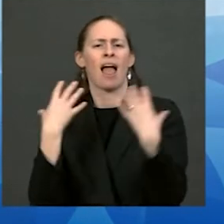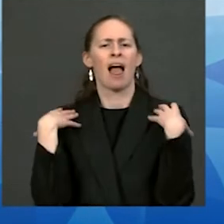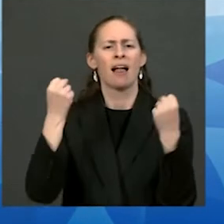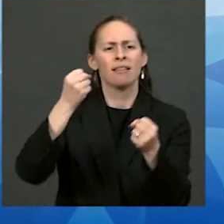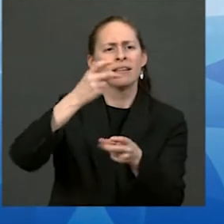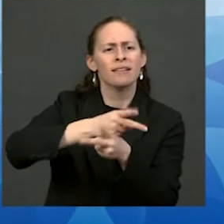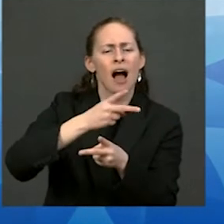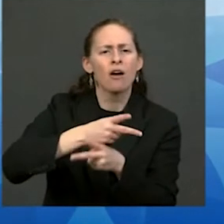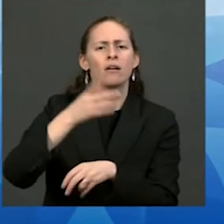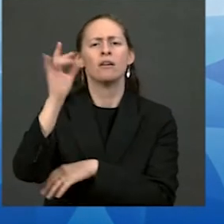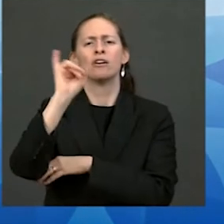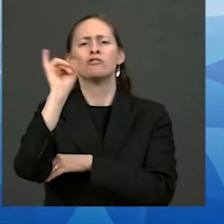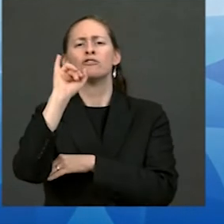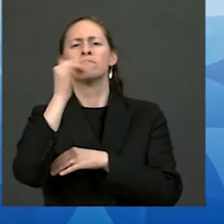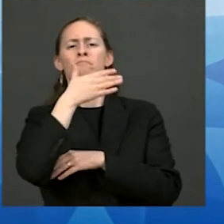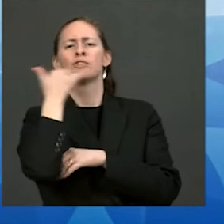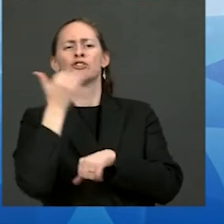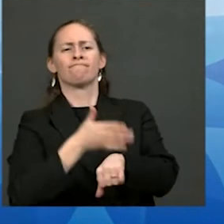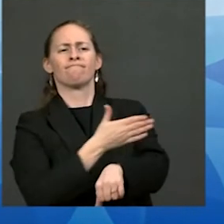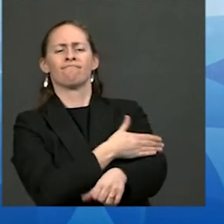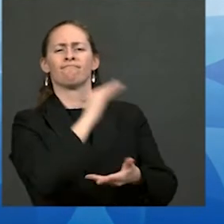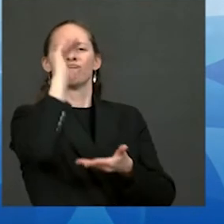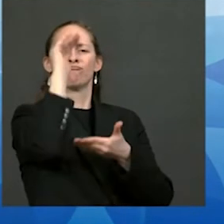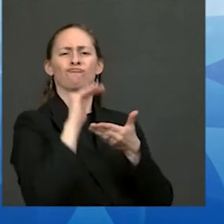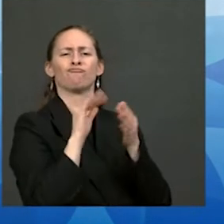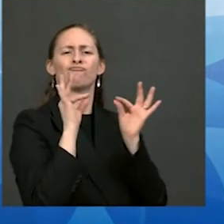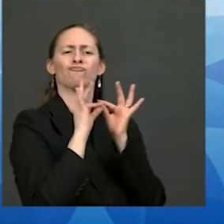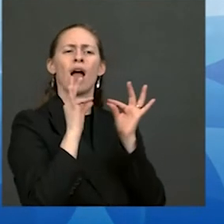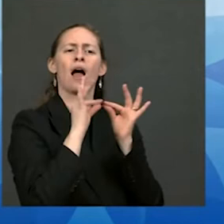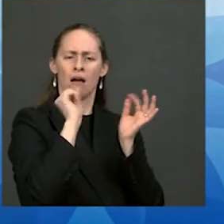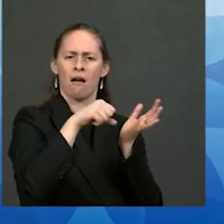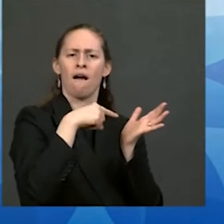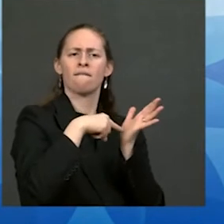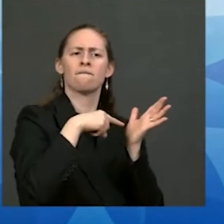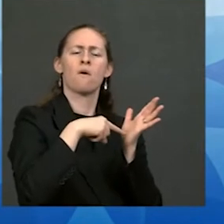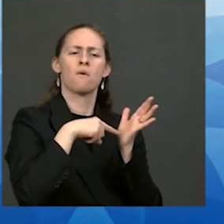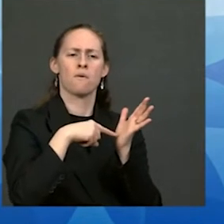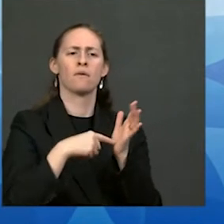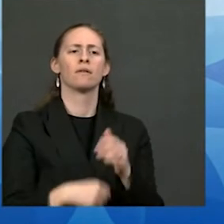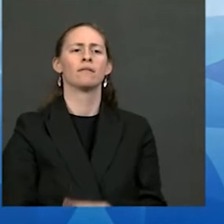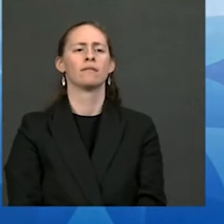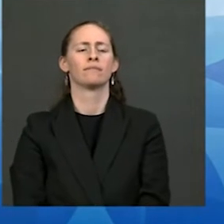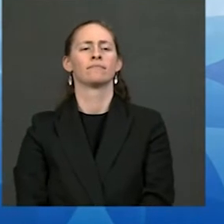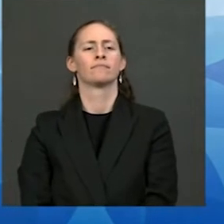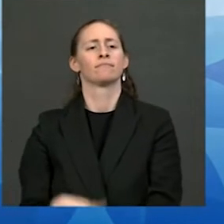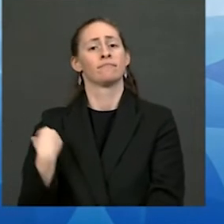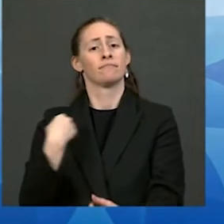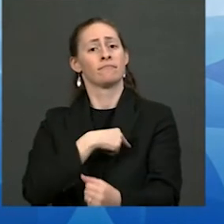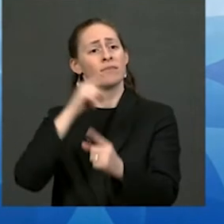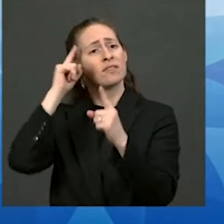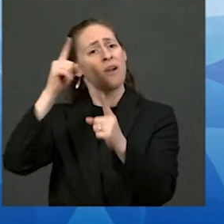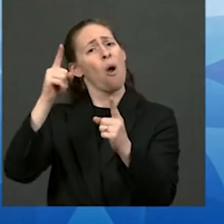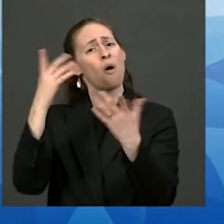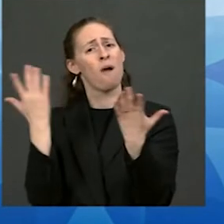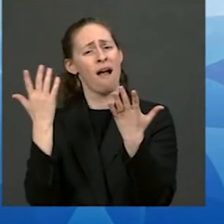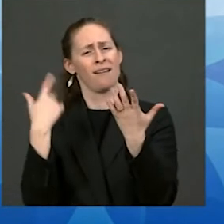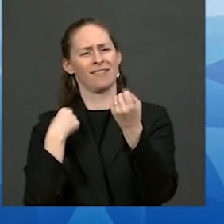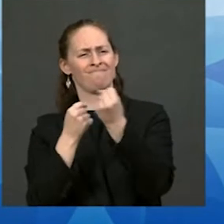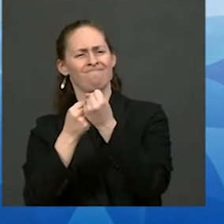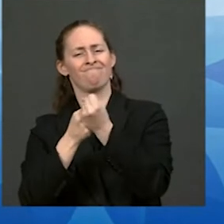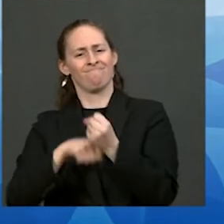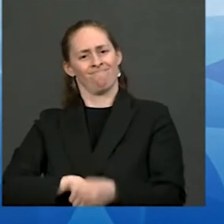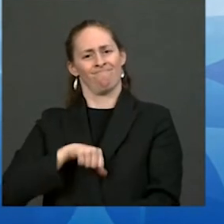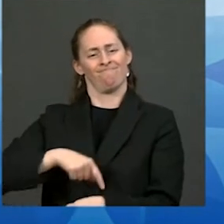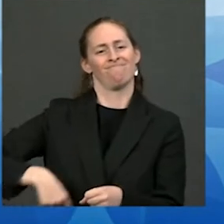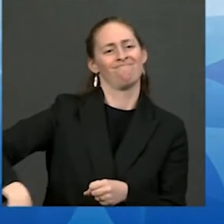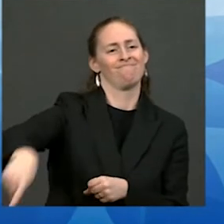know we have to continue to stand up for the dignity and sovereignty of tribal nations my dad used the word dignity I think